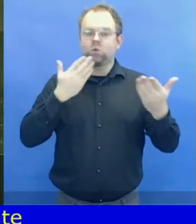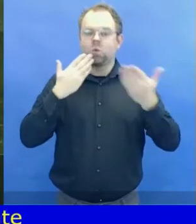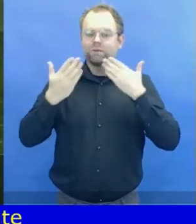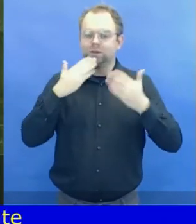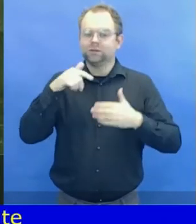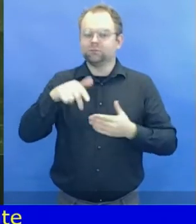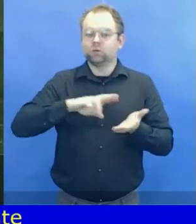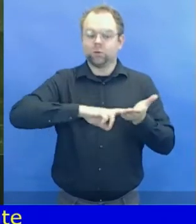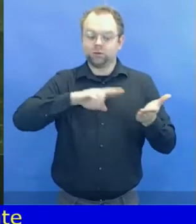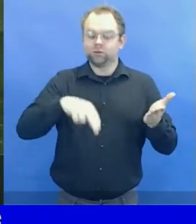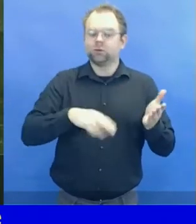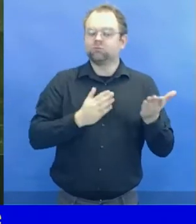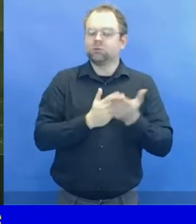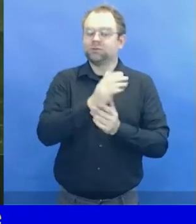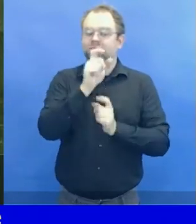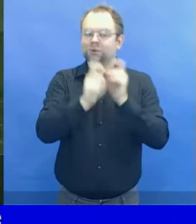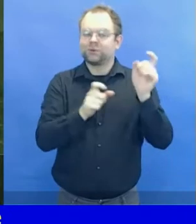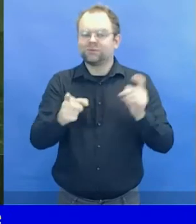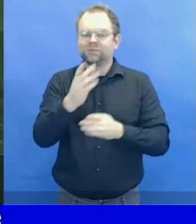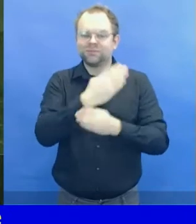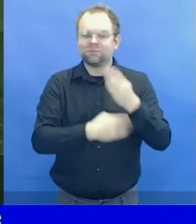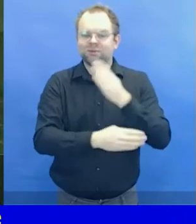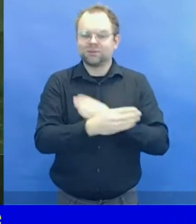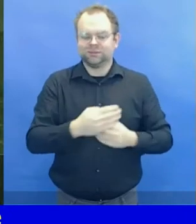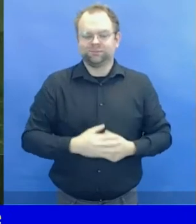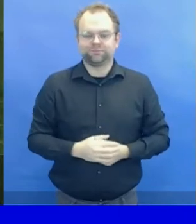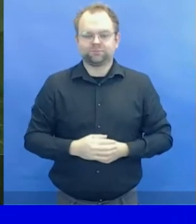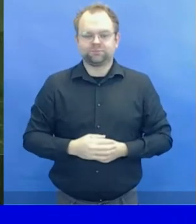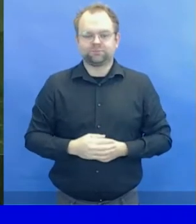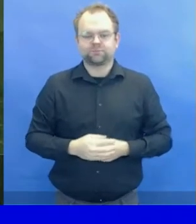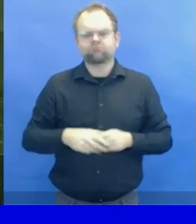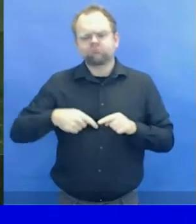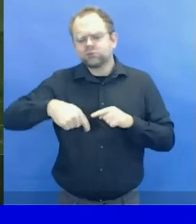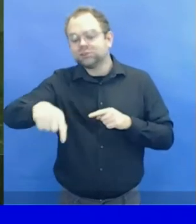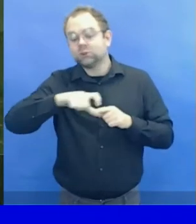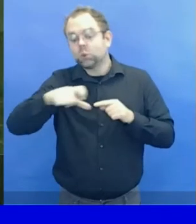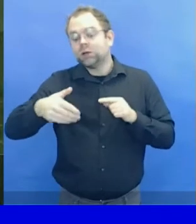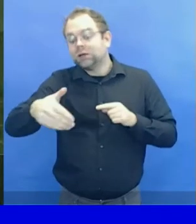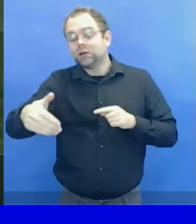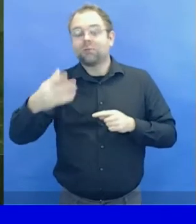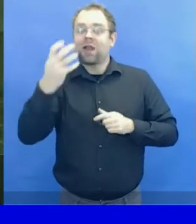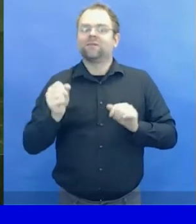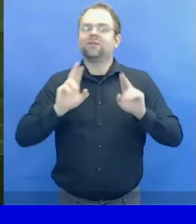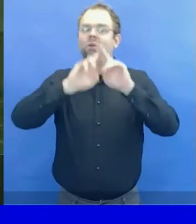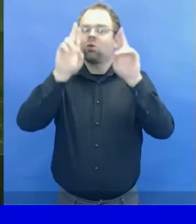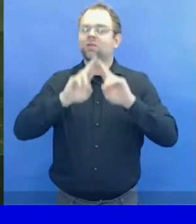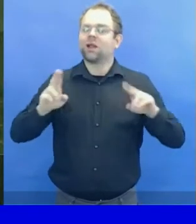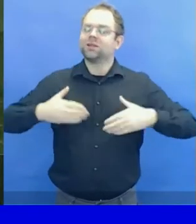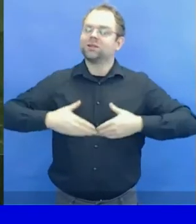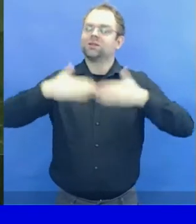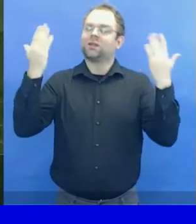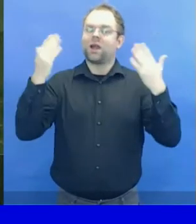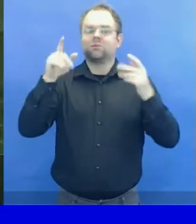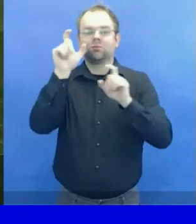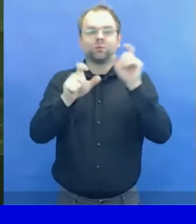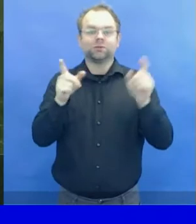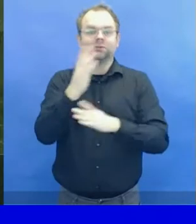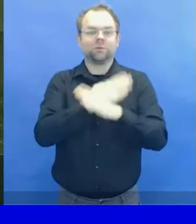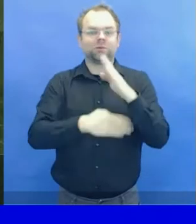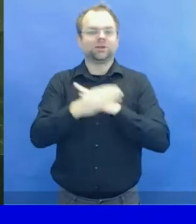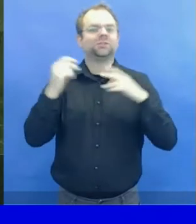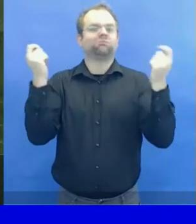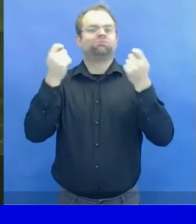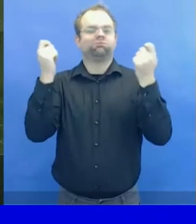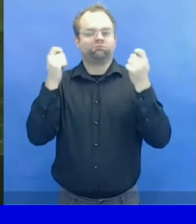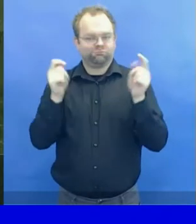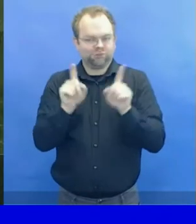also observe the International Day of Persons with Disabilities. I take this issue of disability inclusion